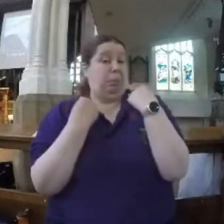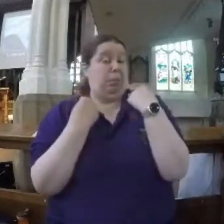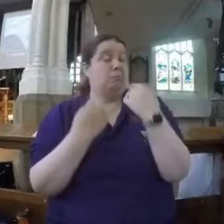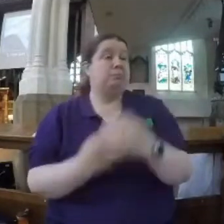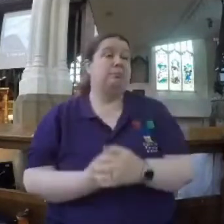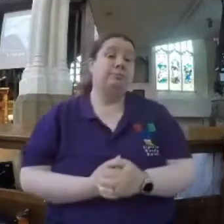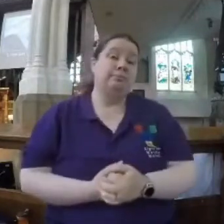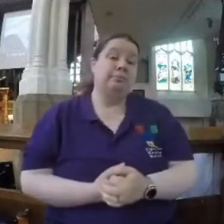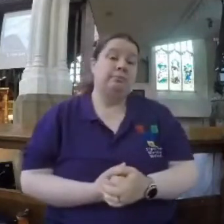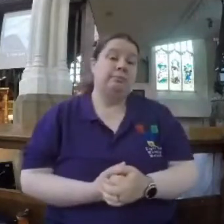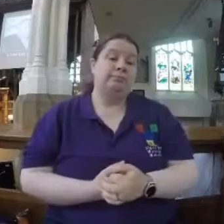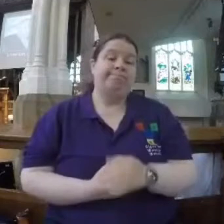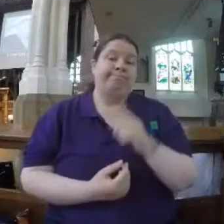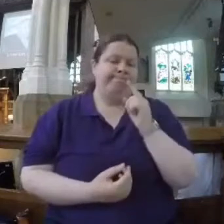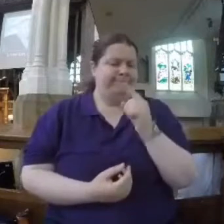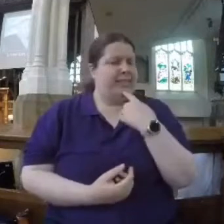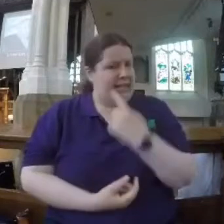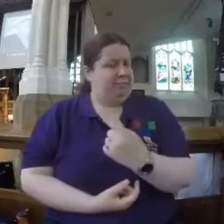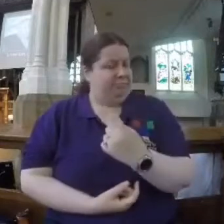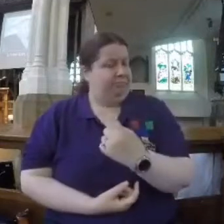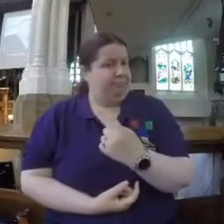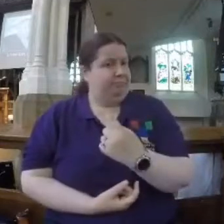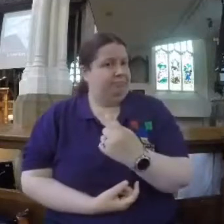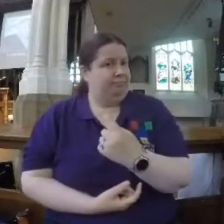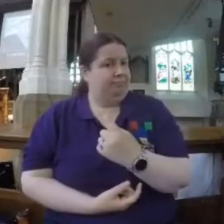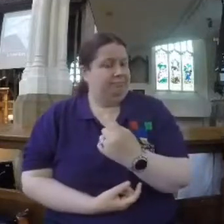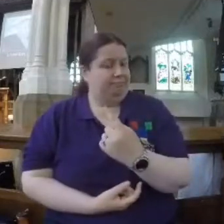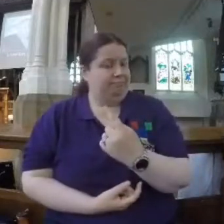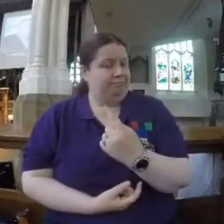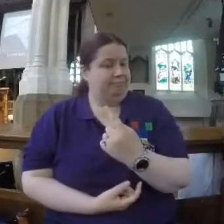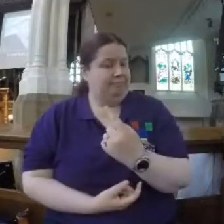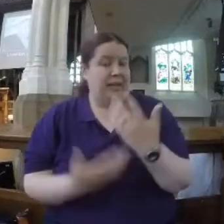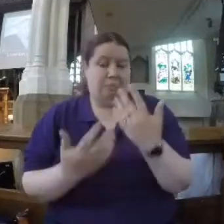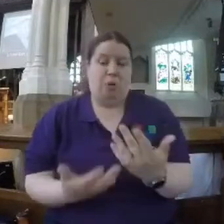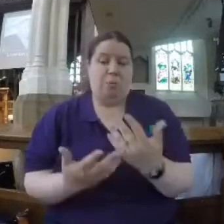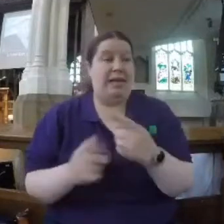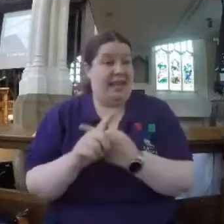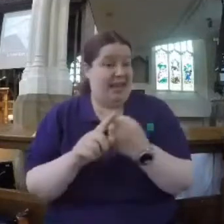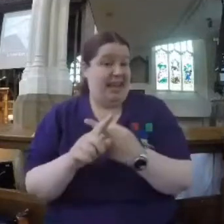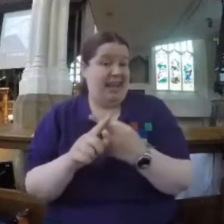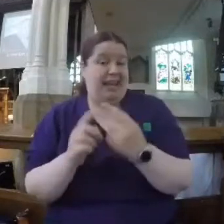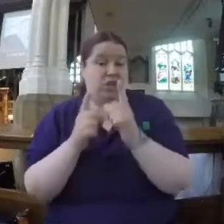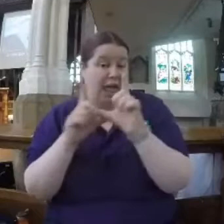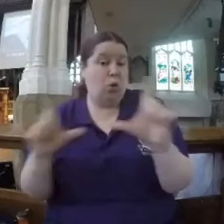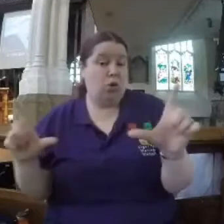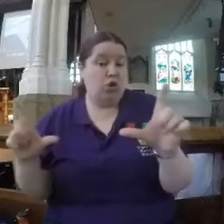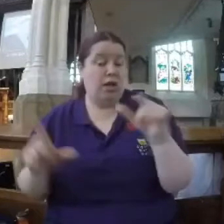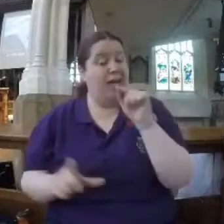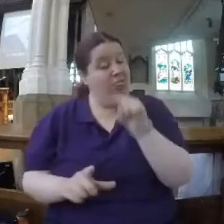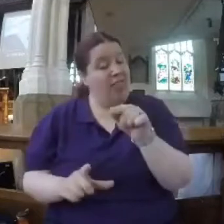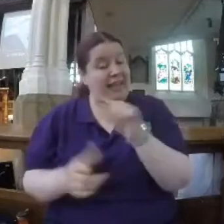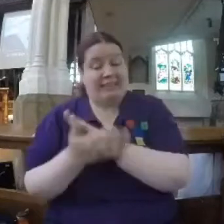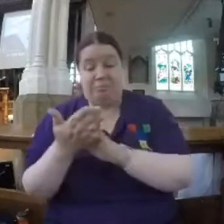Let me say categorically, no matter what it means in the current English language today, that